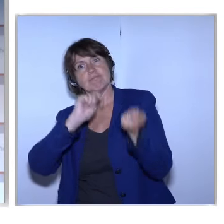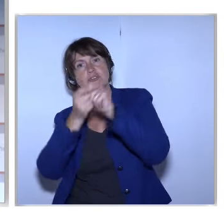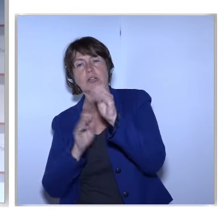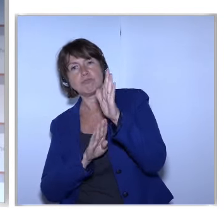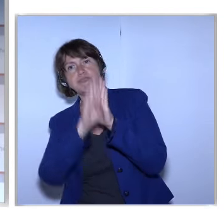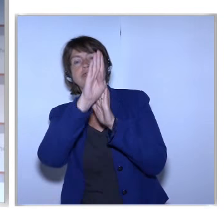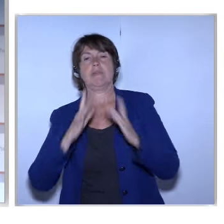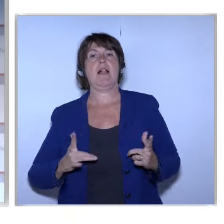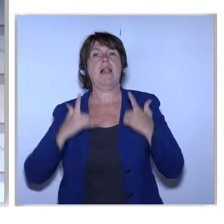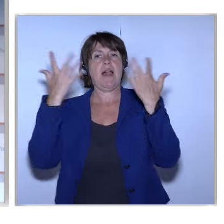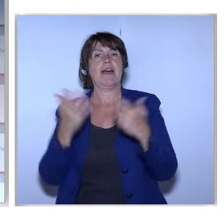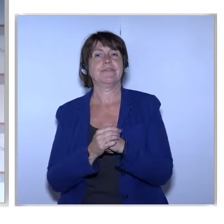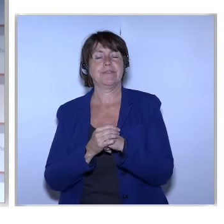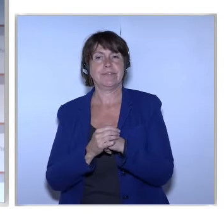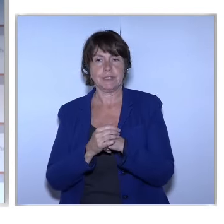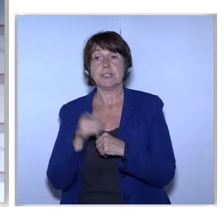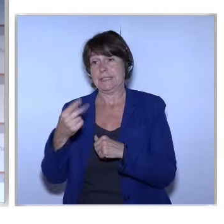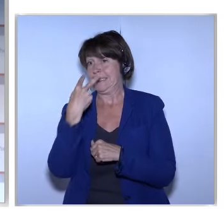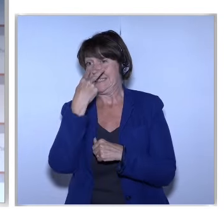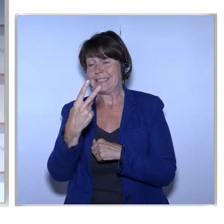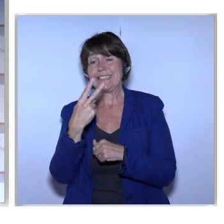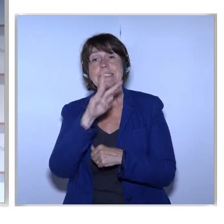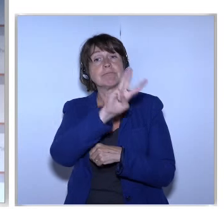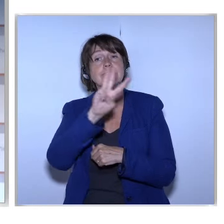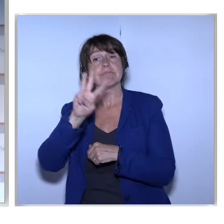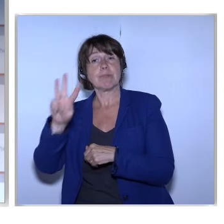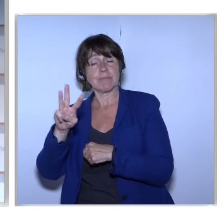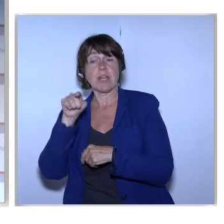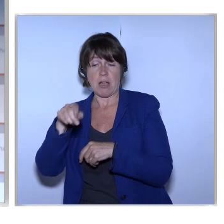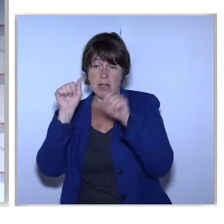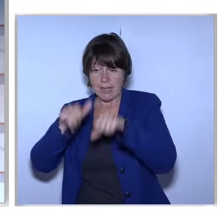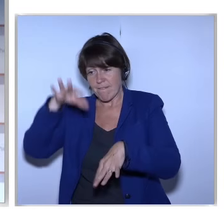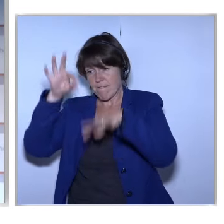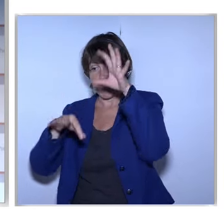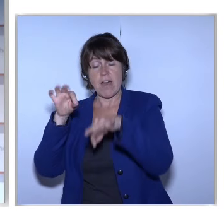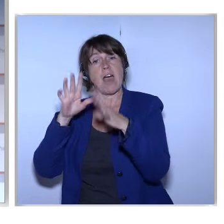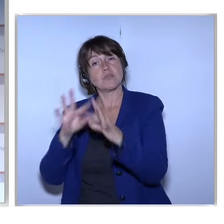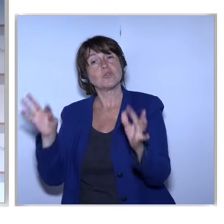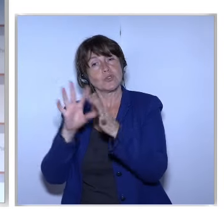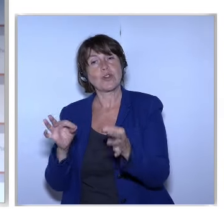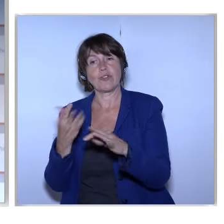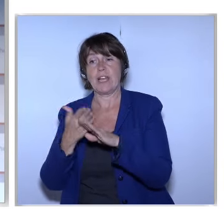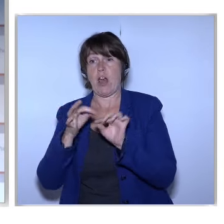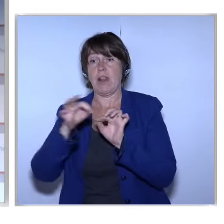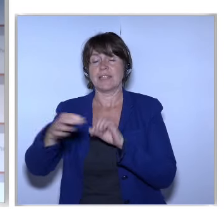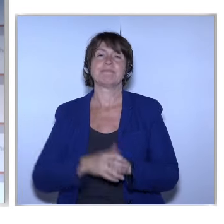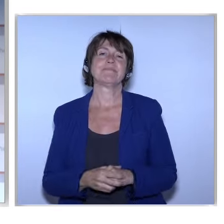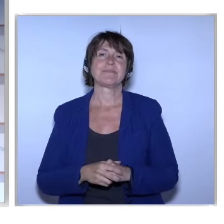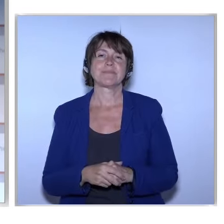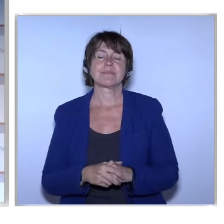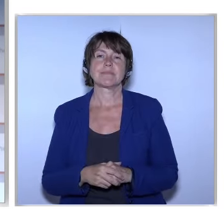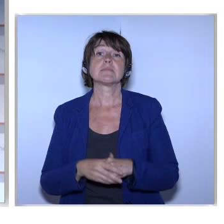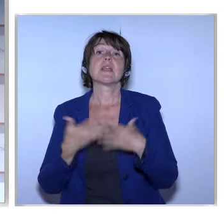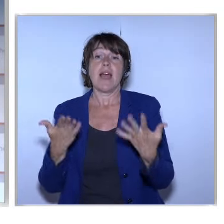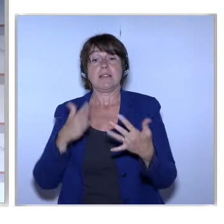Website Libraries Change Lives Dot EU Where You Can Find All These Stories Online And Finally There's A